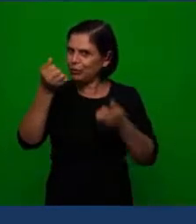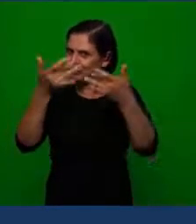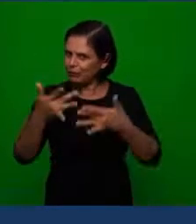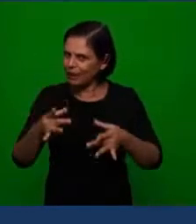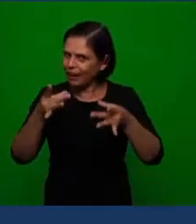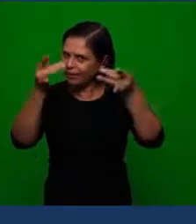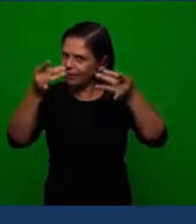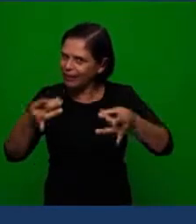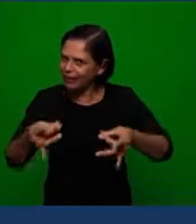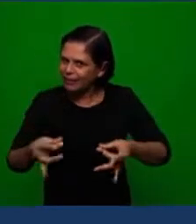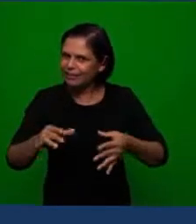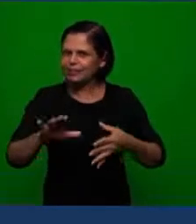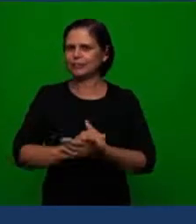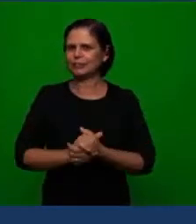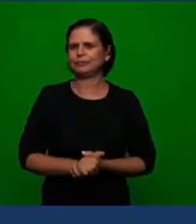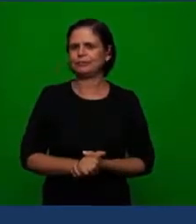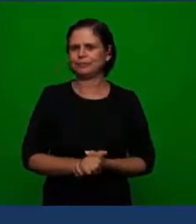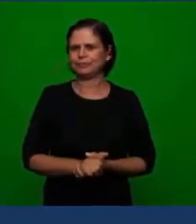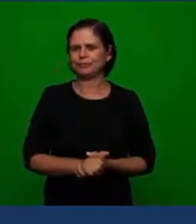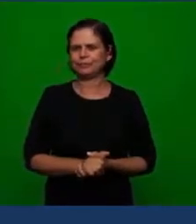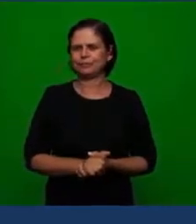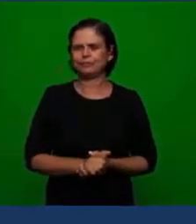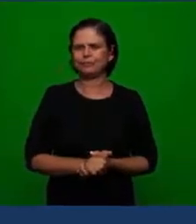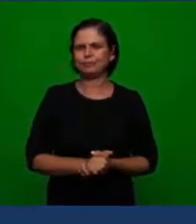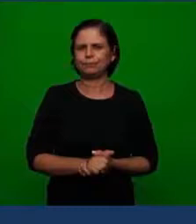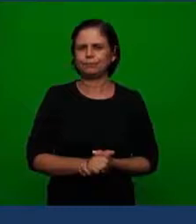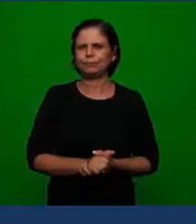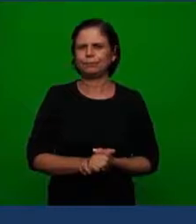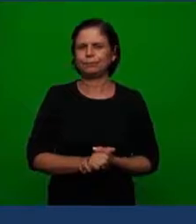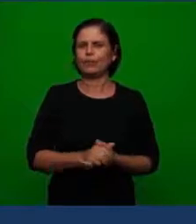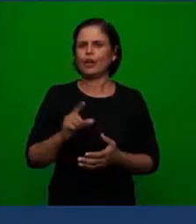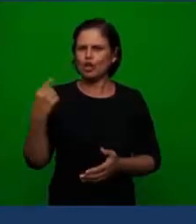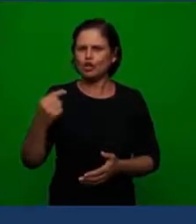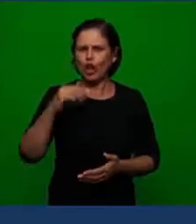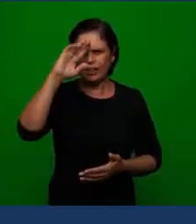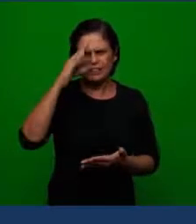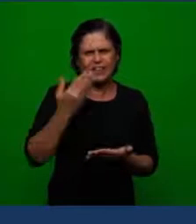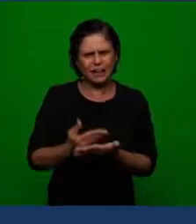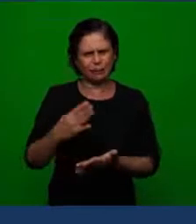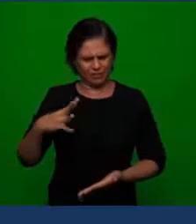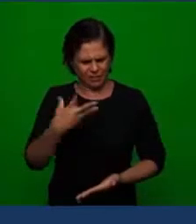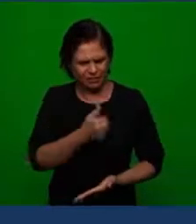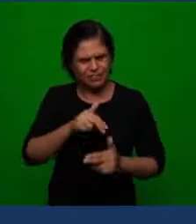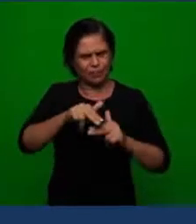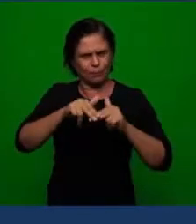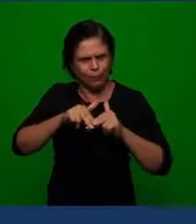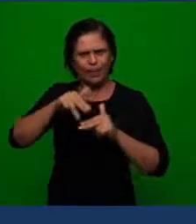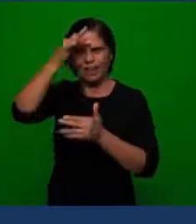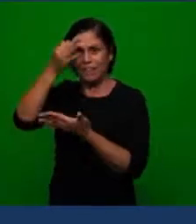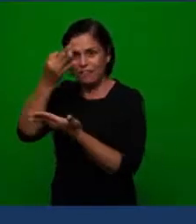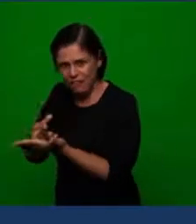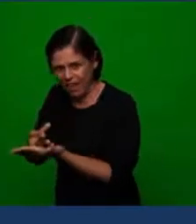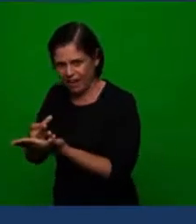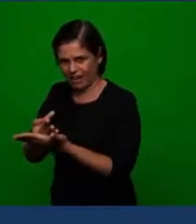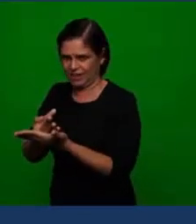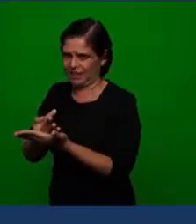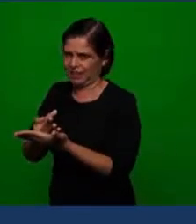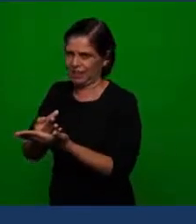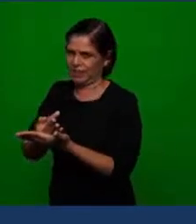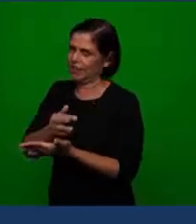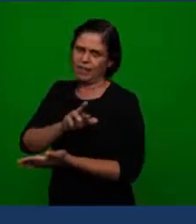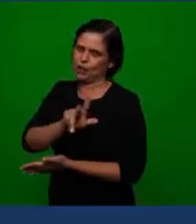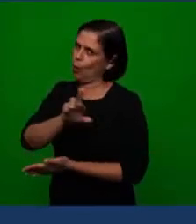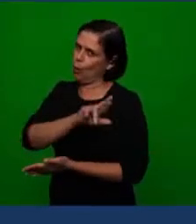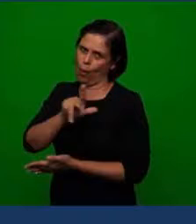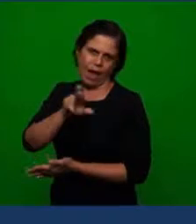aspect we're going to enter into this later the word the Lord shows clearly we know that we are saved by faith and not through works